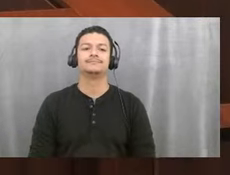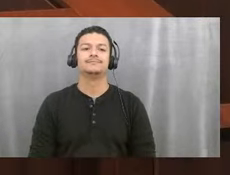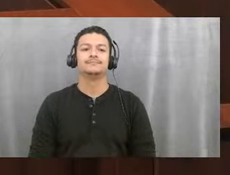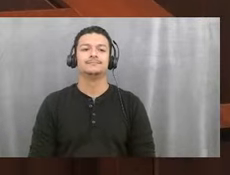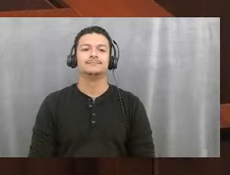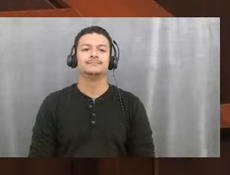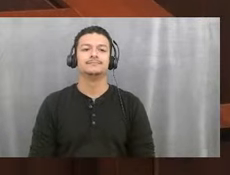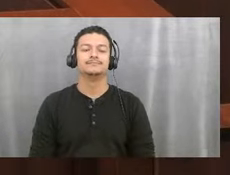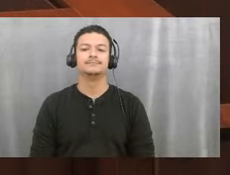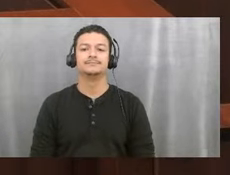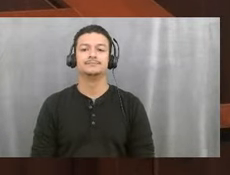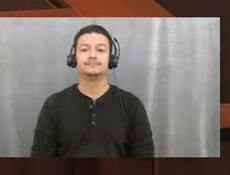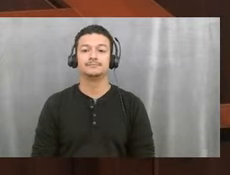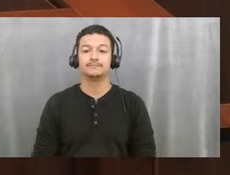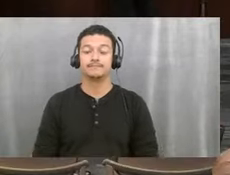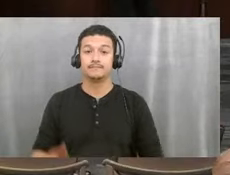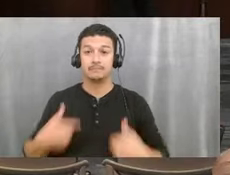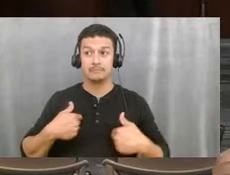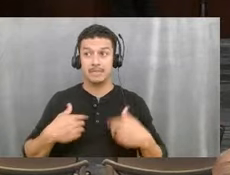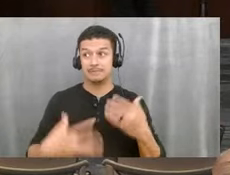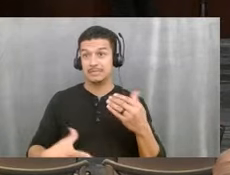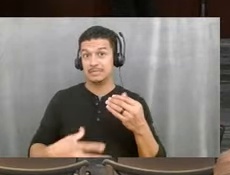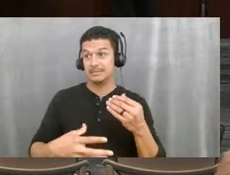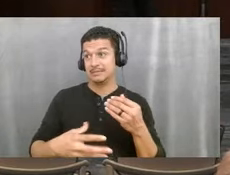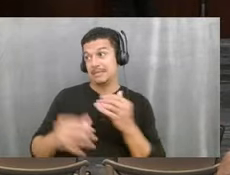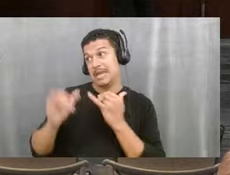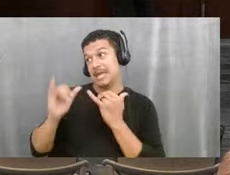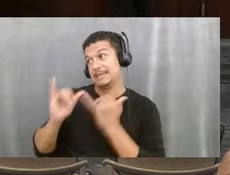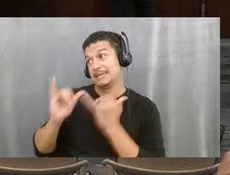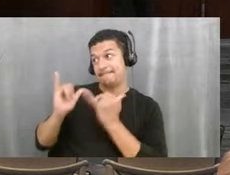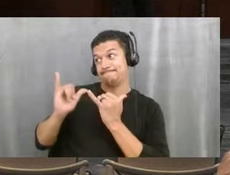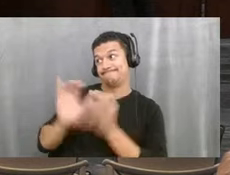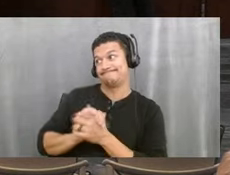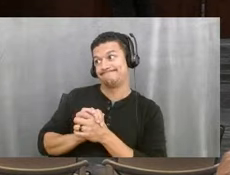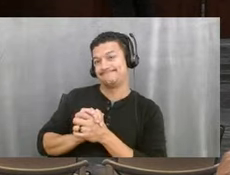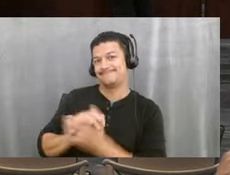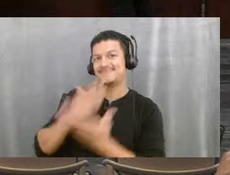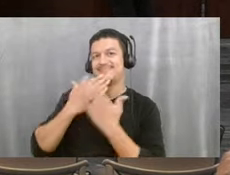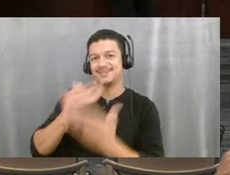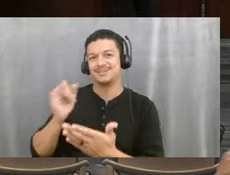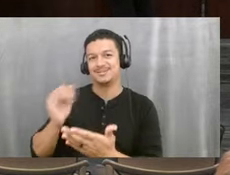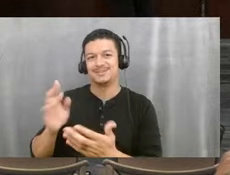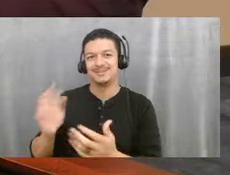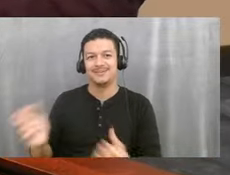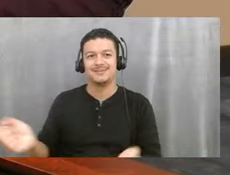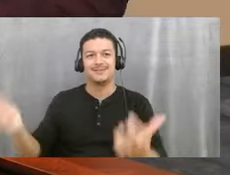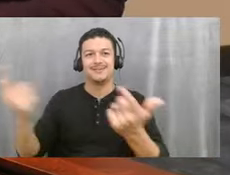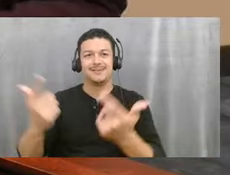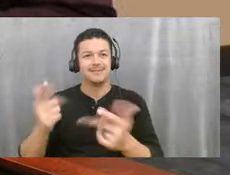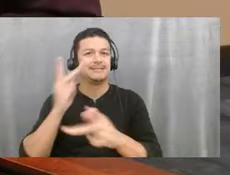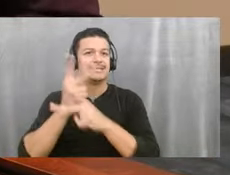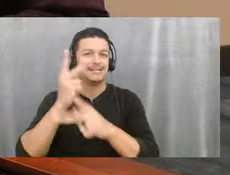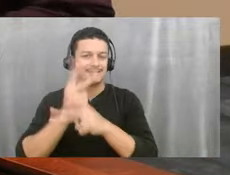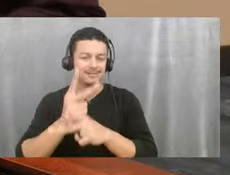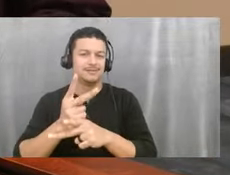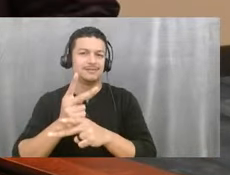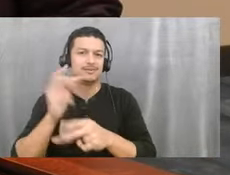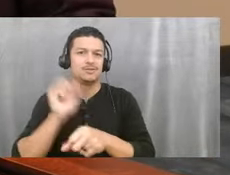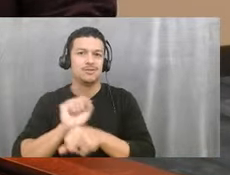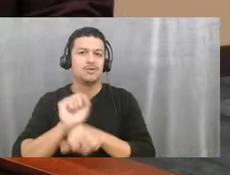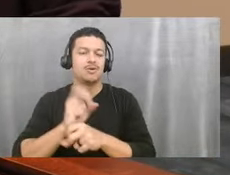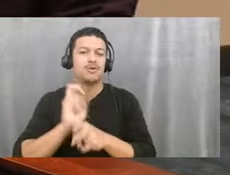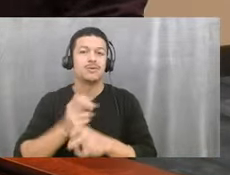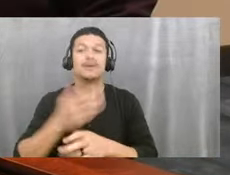I'm just going to say everything she said. So great job to all of you and keep up the hard work. Thank you guys. Thank you all.